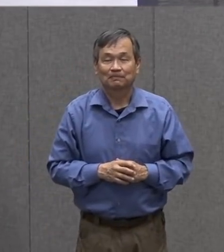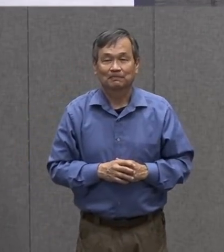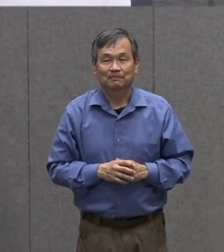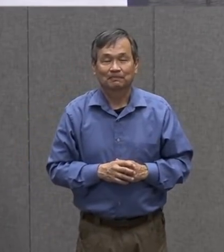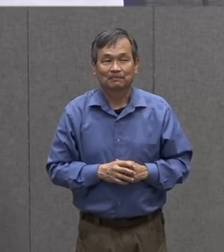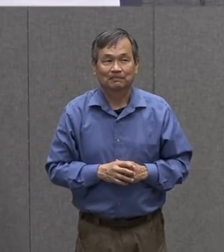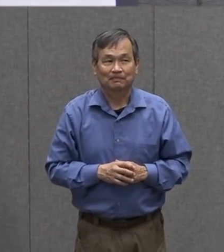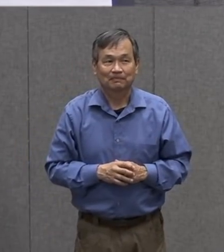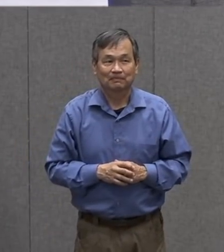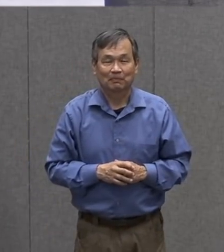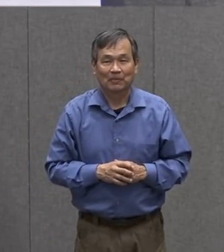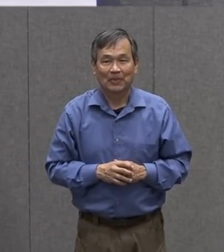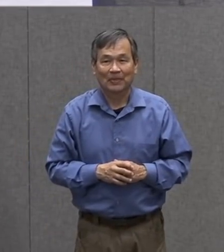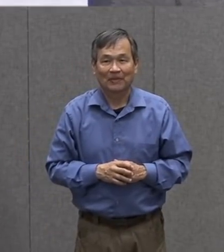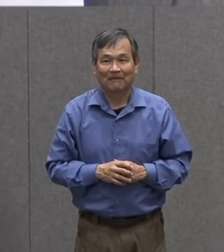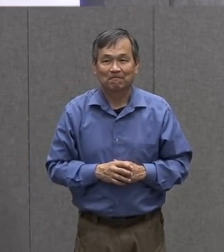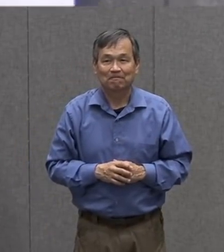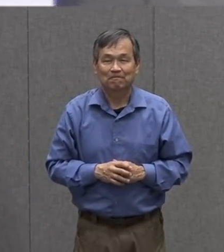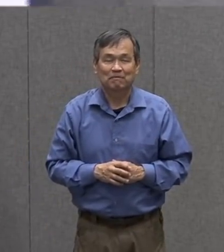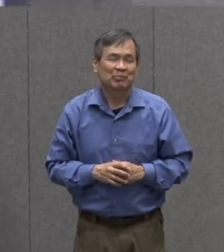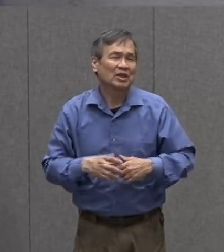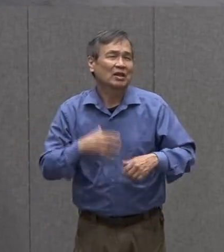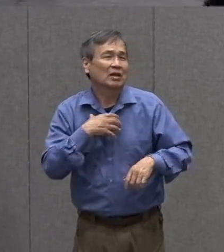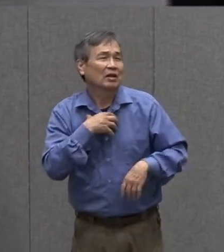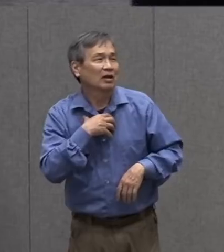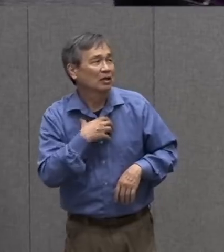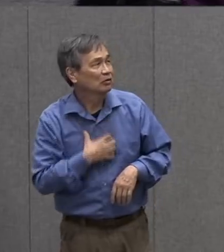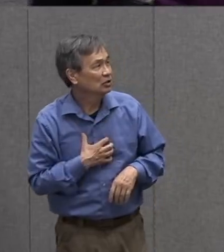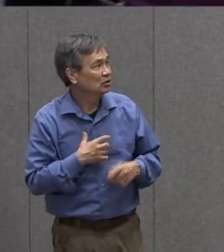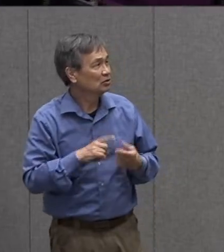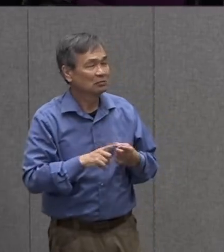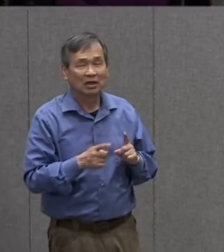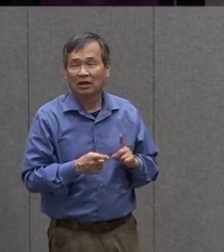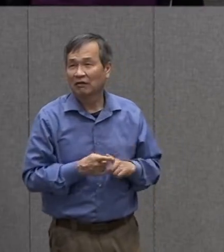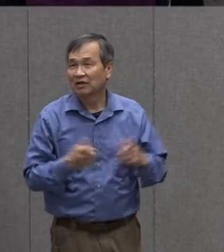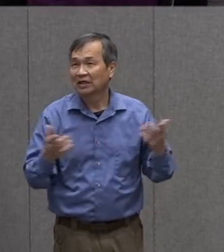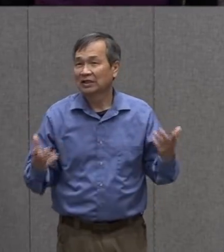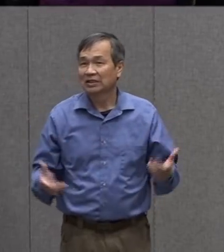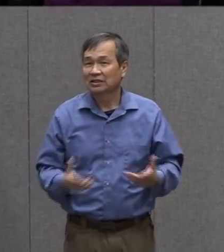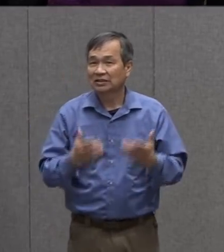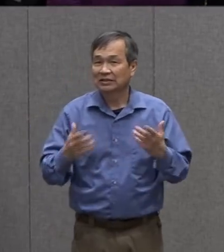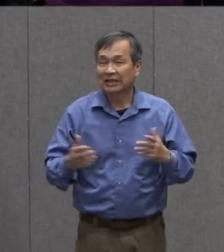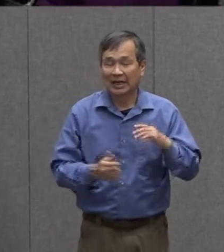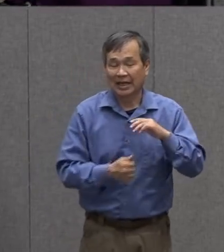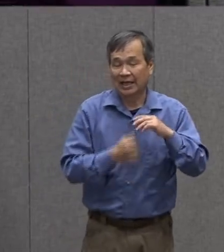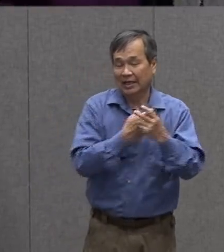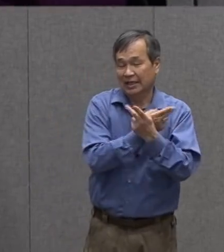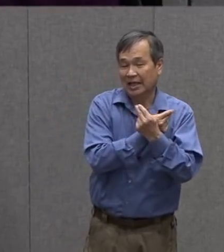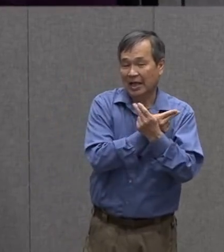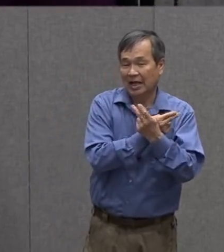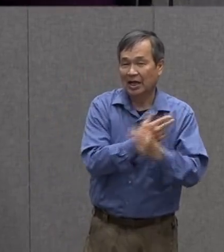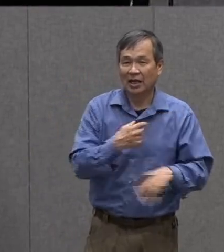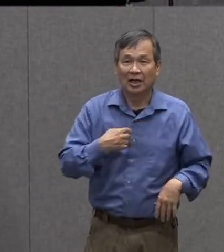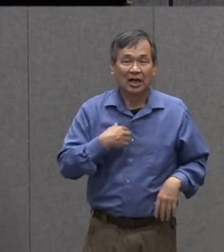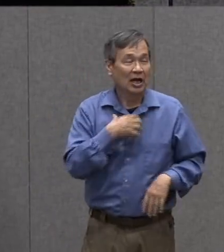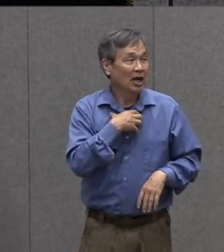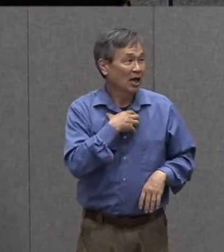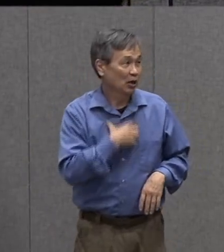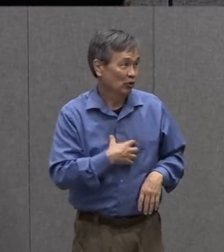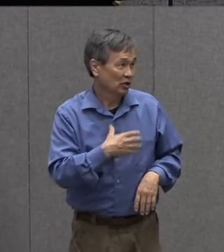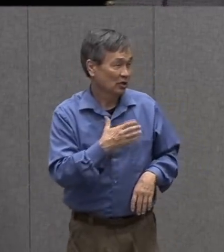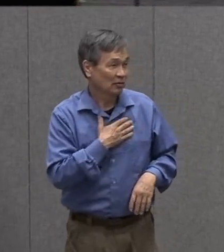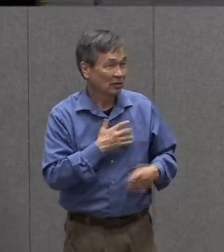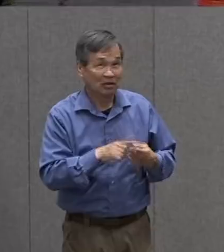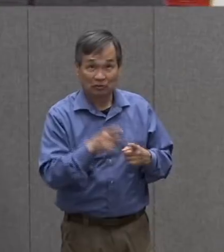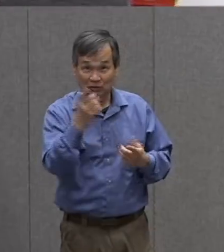See if I can do that. I wish my friends were here, said Heidi Hare. I wish my friends were here.